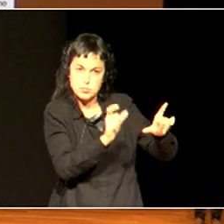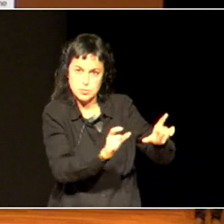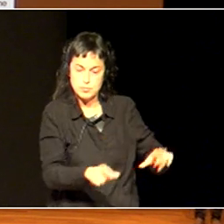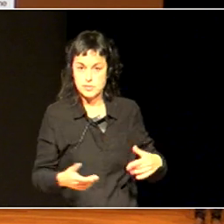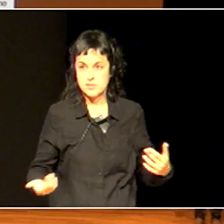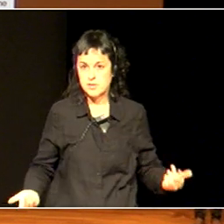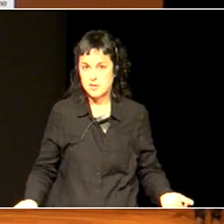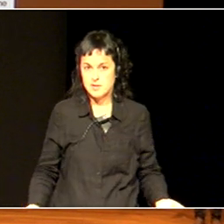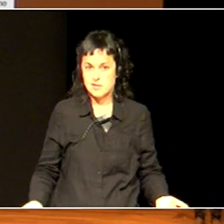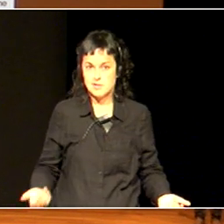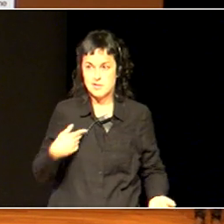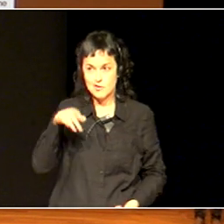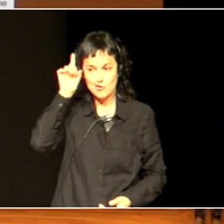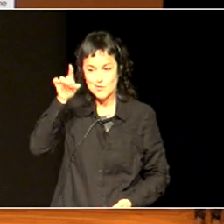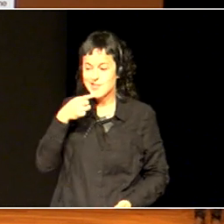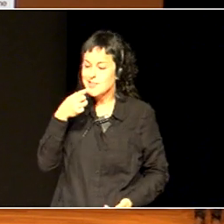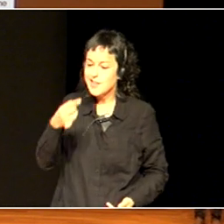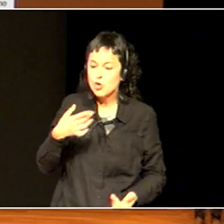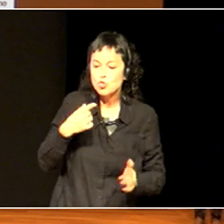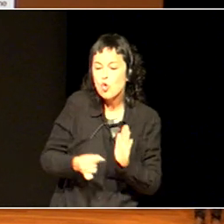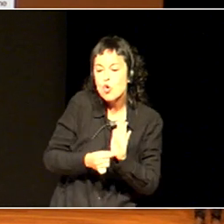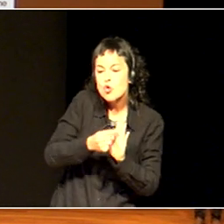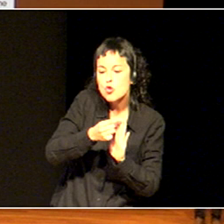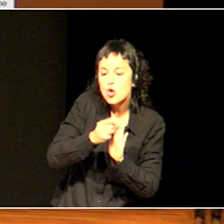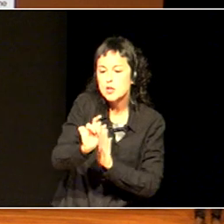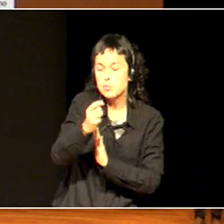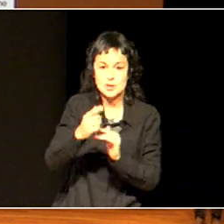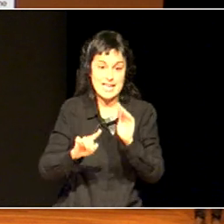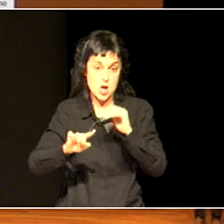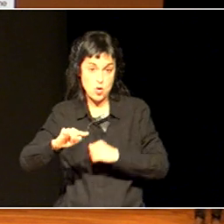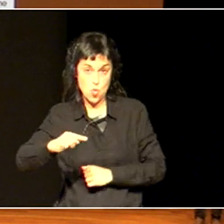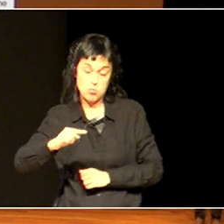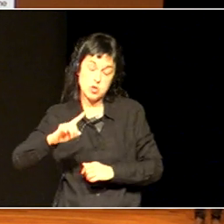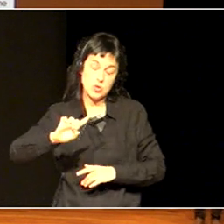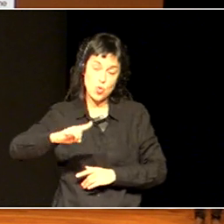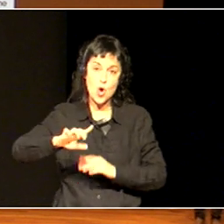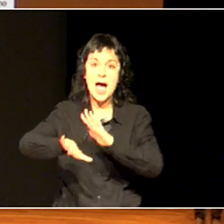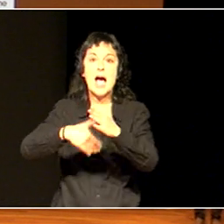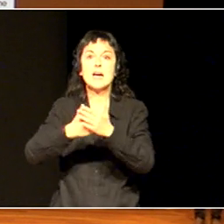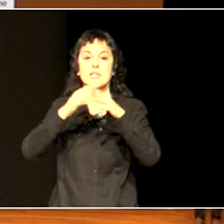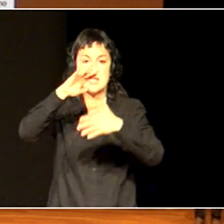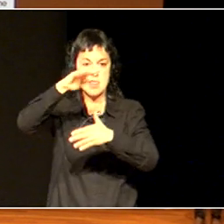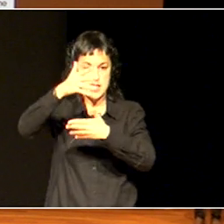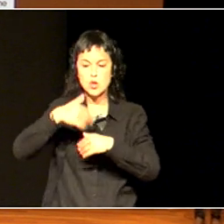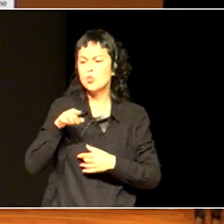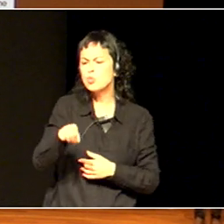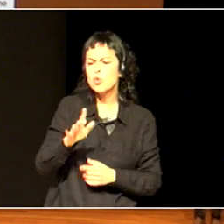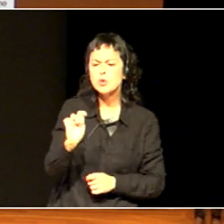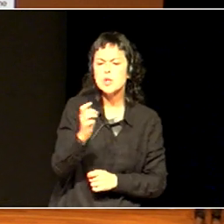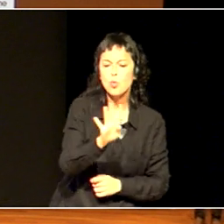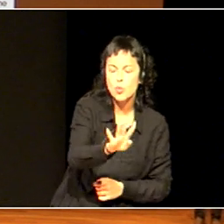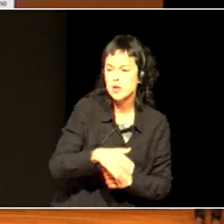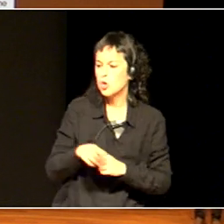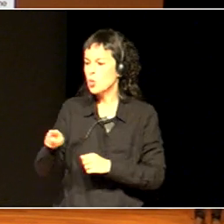nine. You'll get an eight. You'll get a four. And they had to write it on the front of their book. Age 11, public